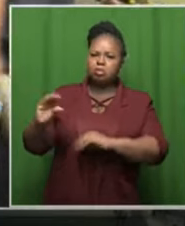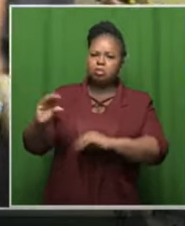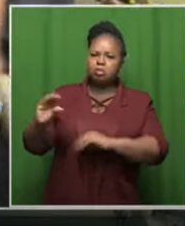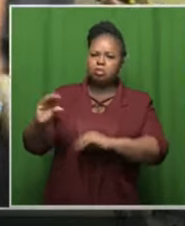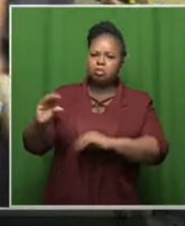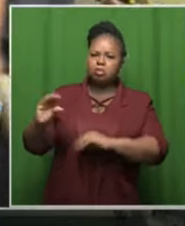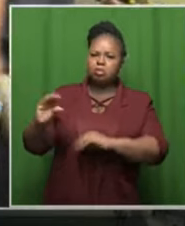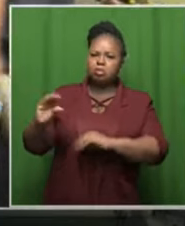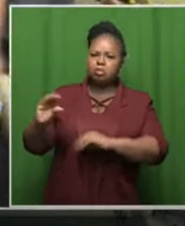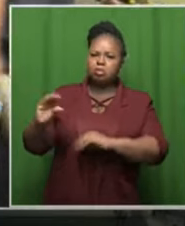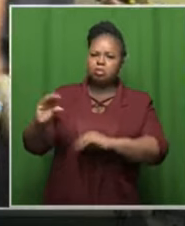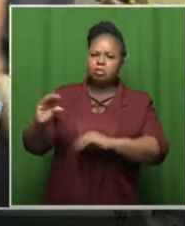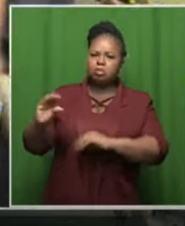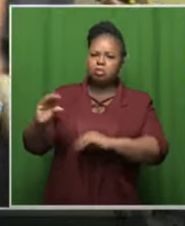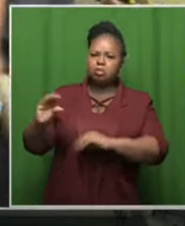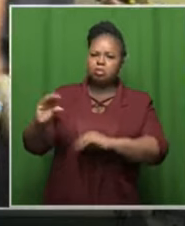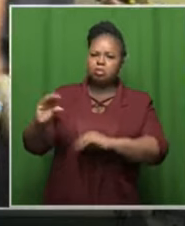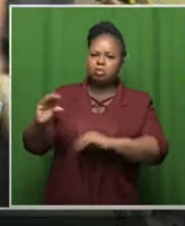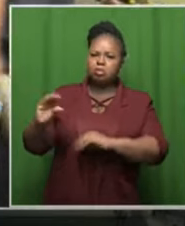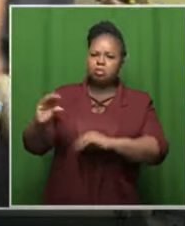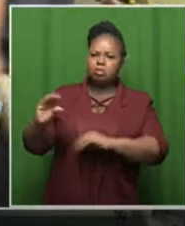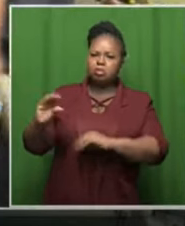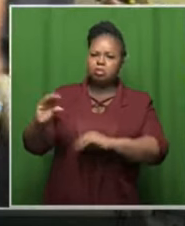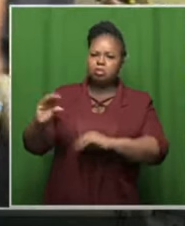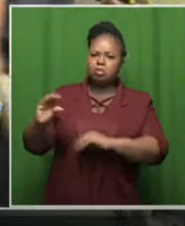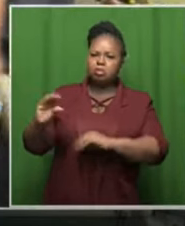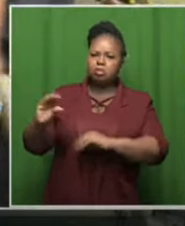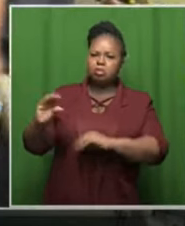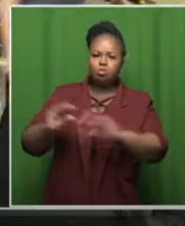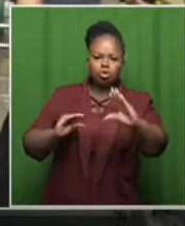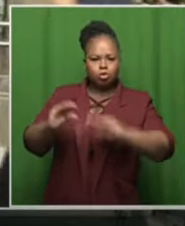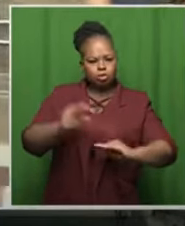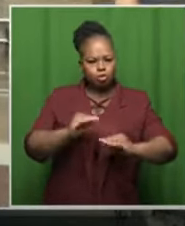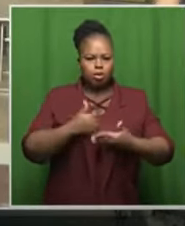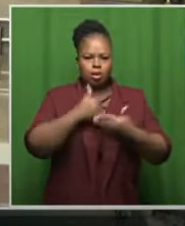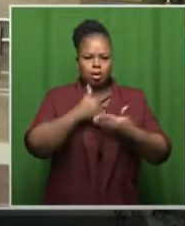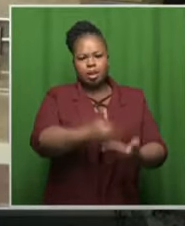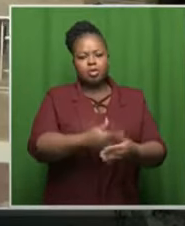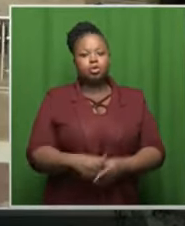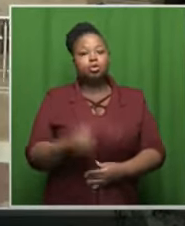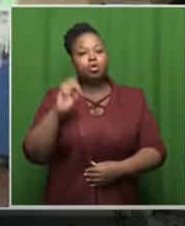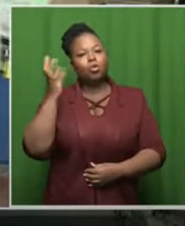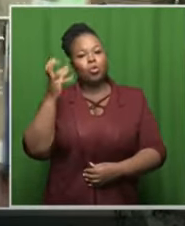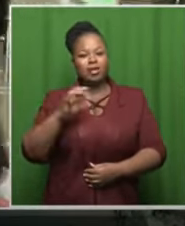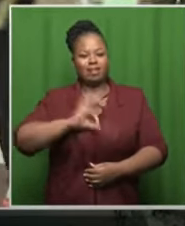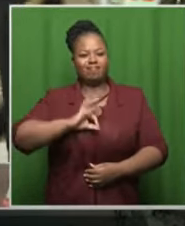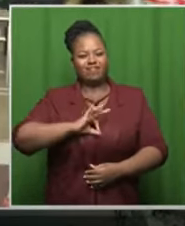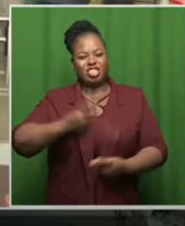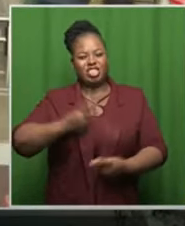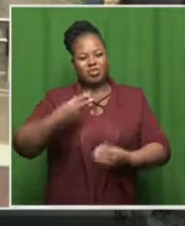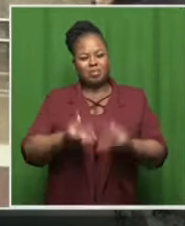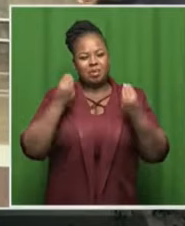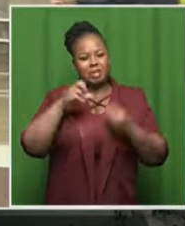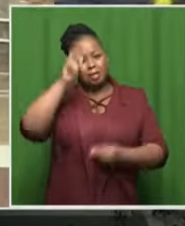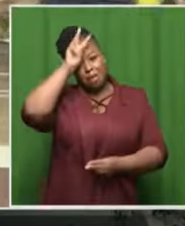and you're to be able to assess the outcome as well it's just sort of phenomenal so let's listen i've got two gold medals at the same championship